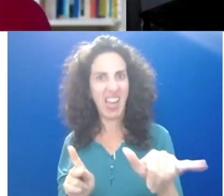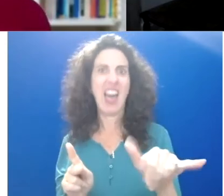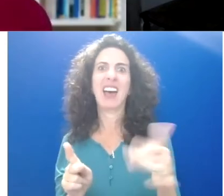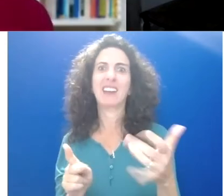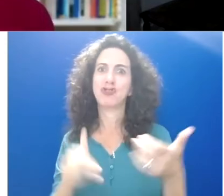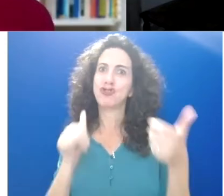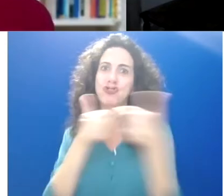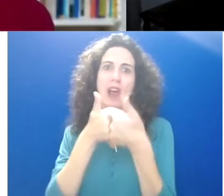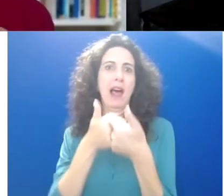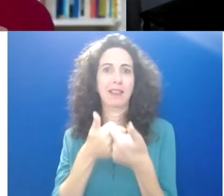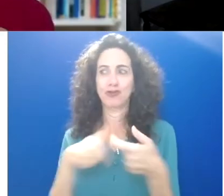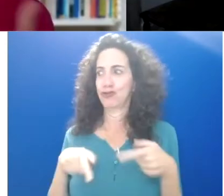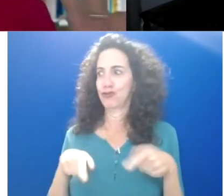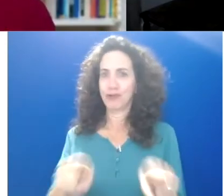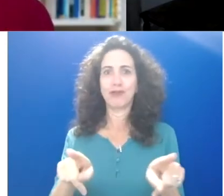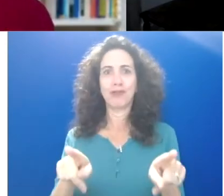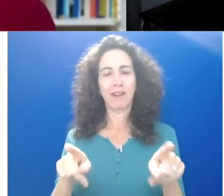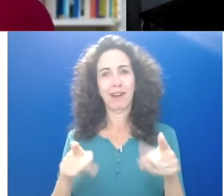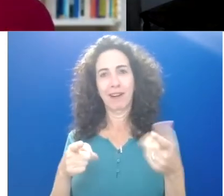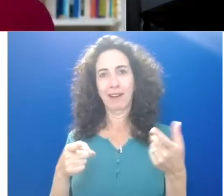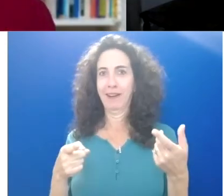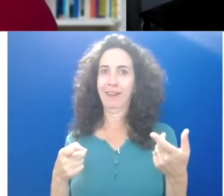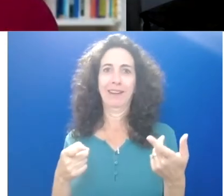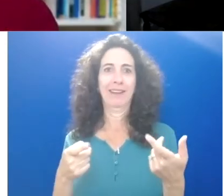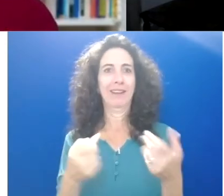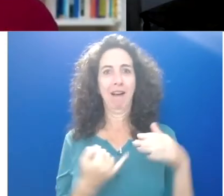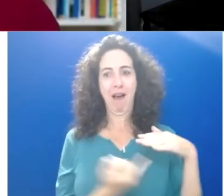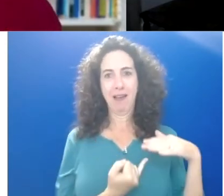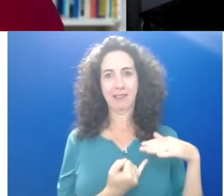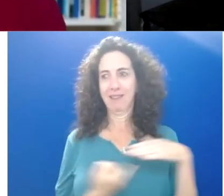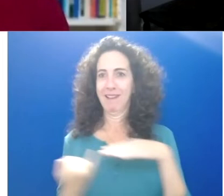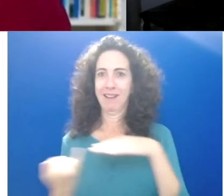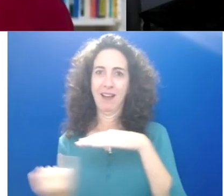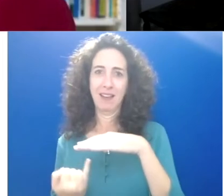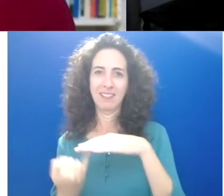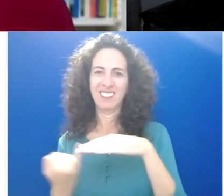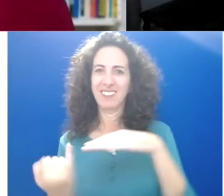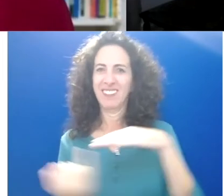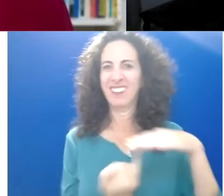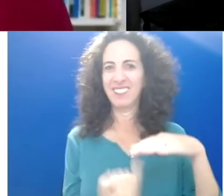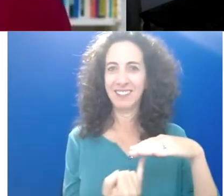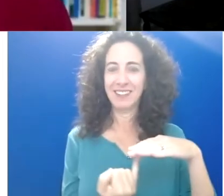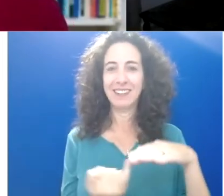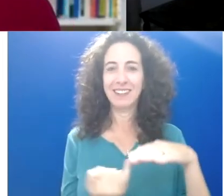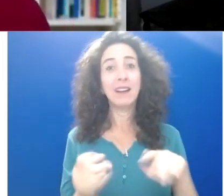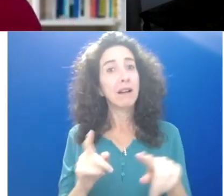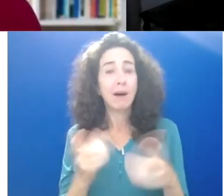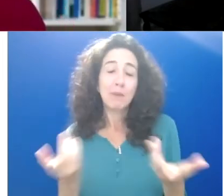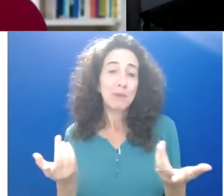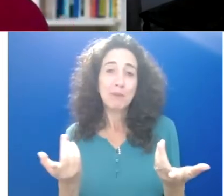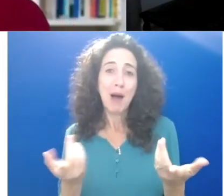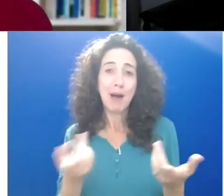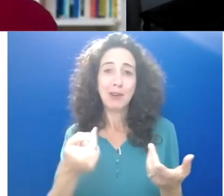in during social isolation. And yet, you wrote this book during,